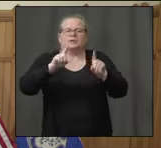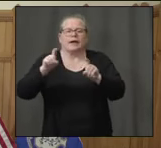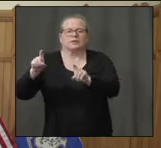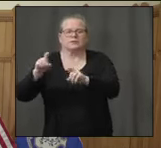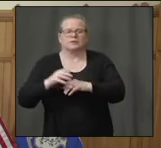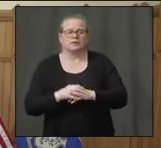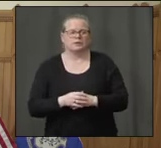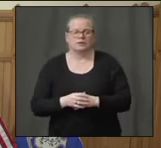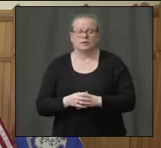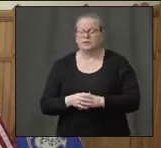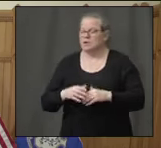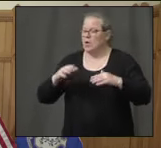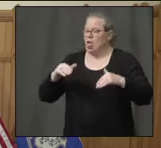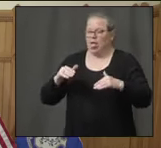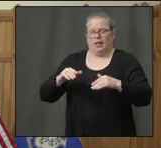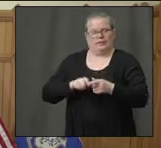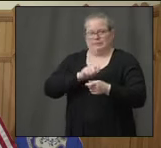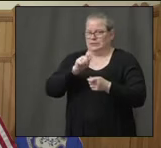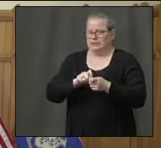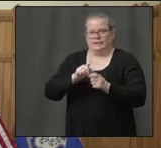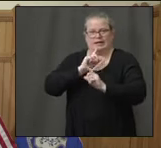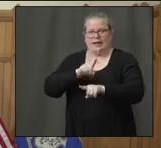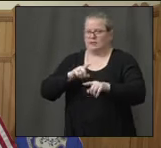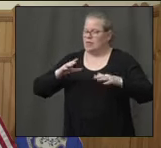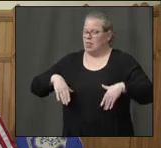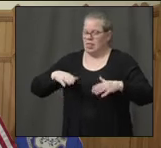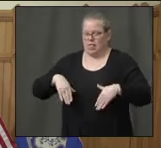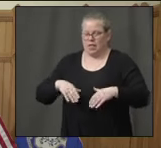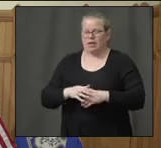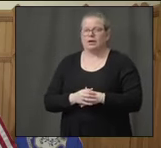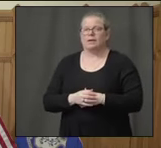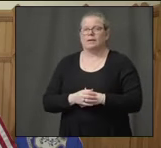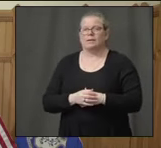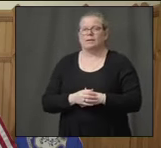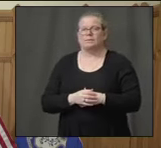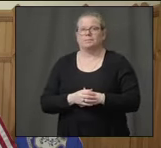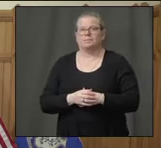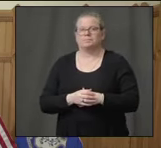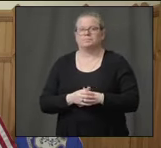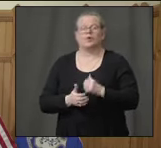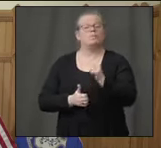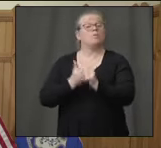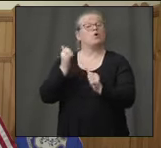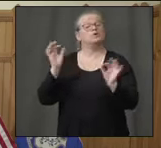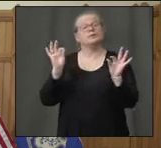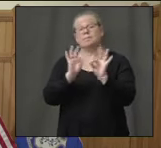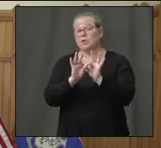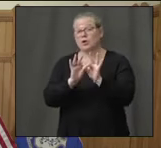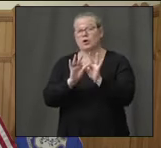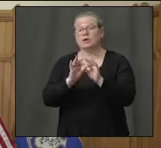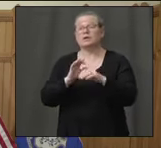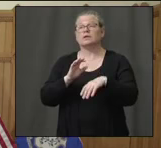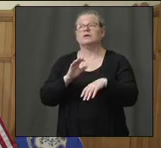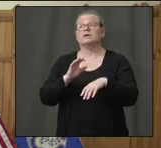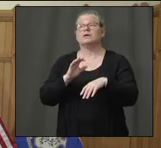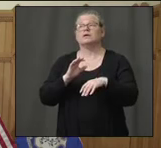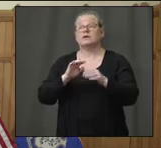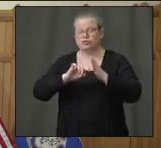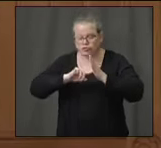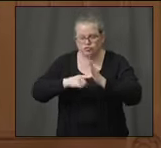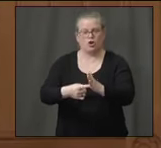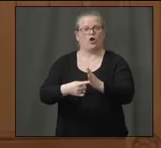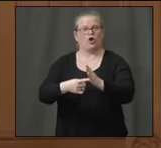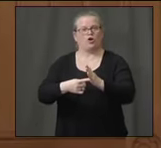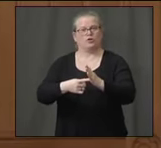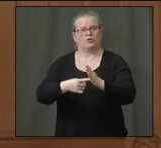don't have the specifics on that information. You know, the important thing first is that we stand up this testing. You know, moving the